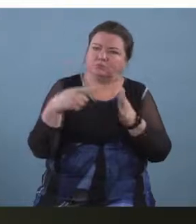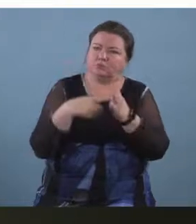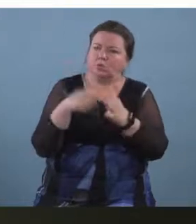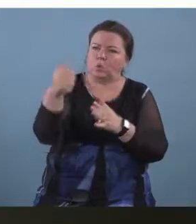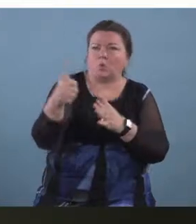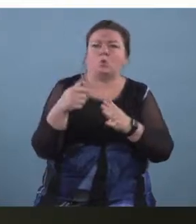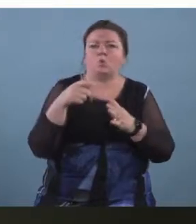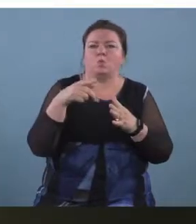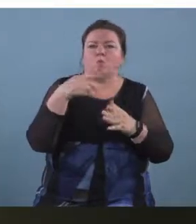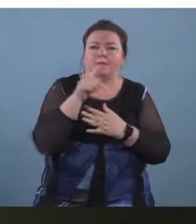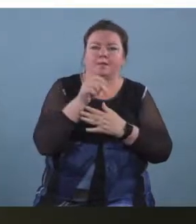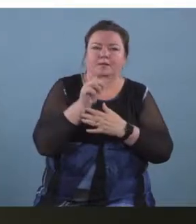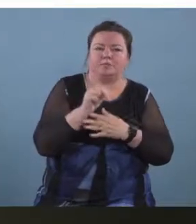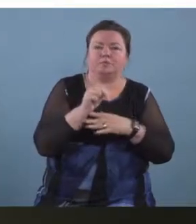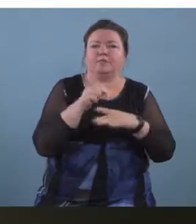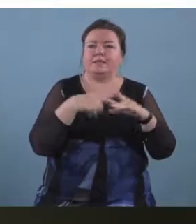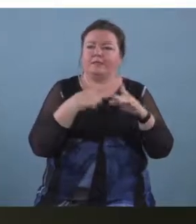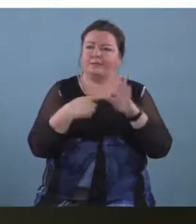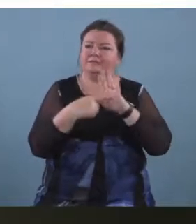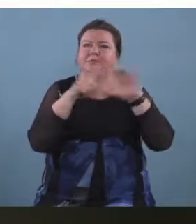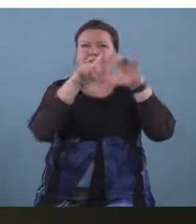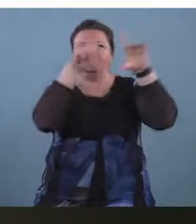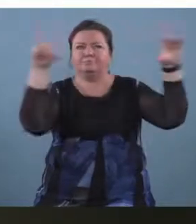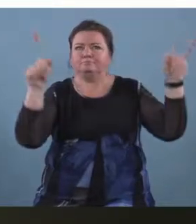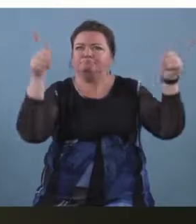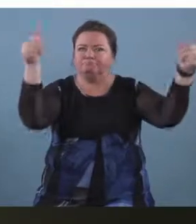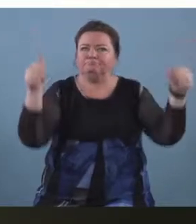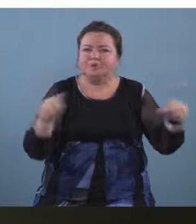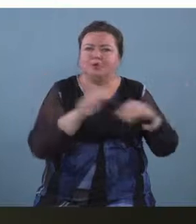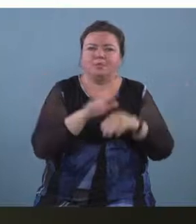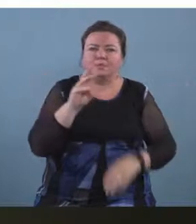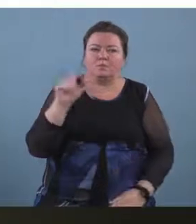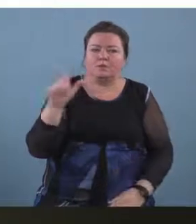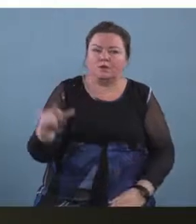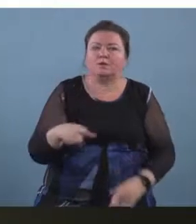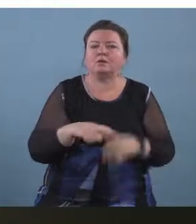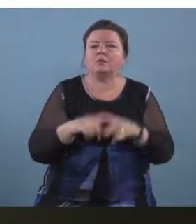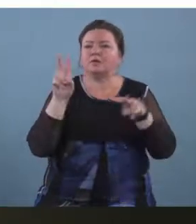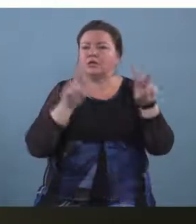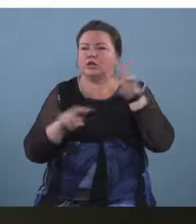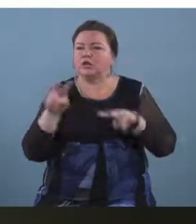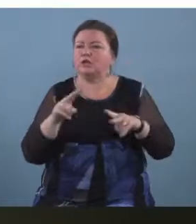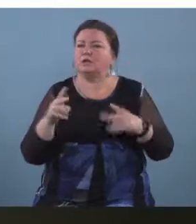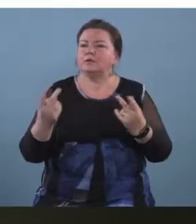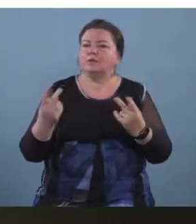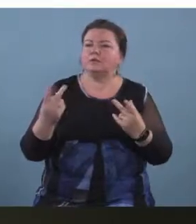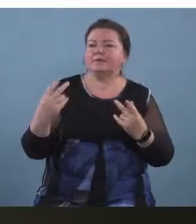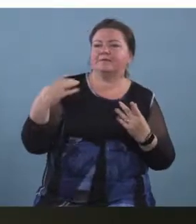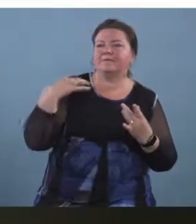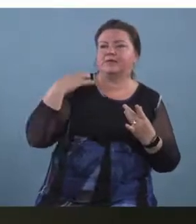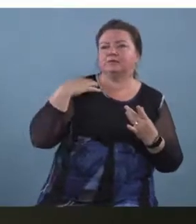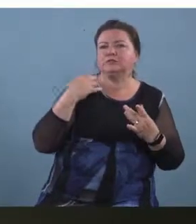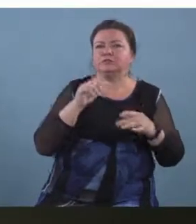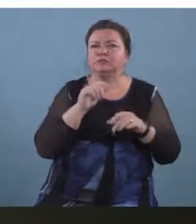wall you could have a table with some instruments and other young people could be looking and volunteering to play in their own time